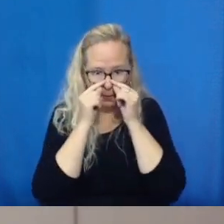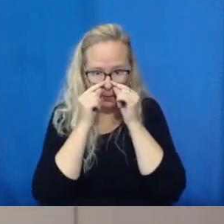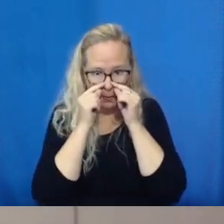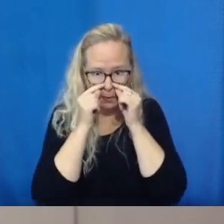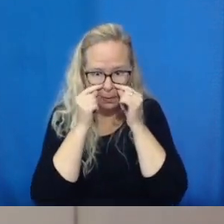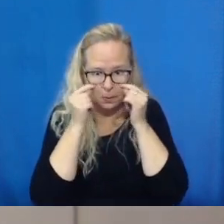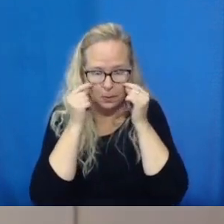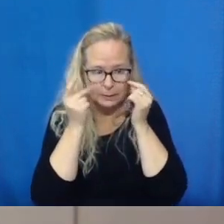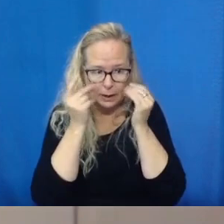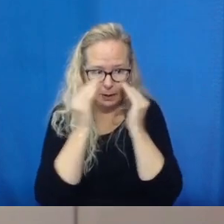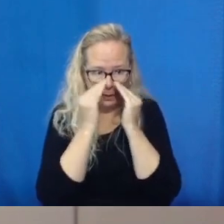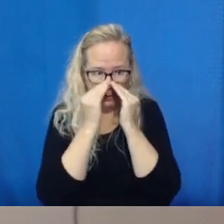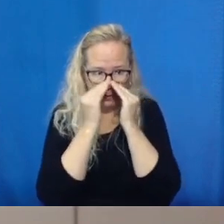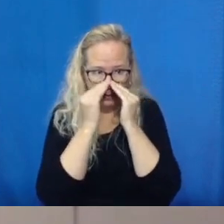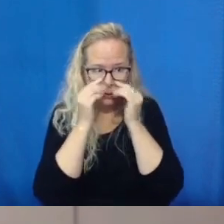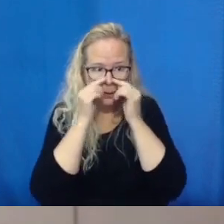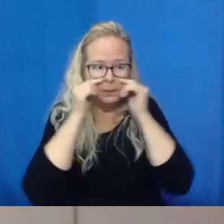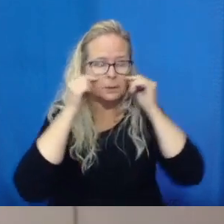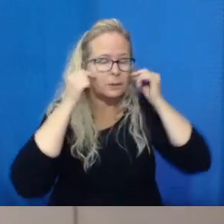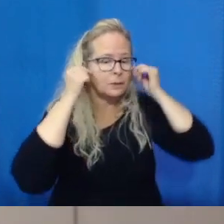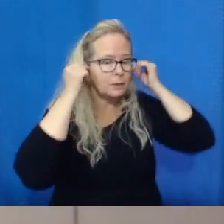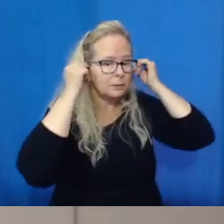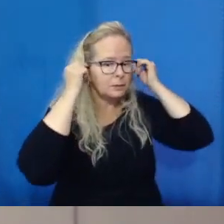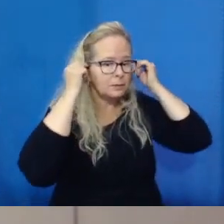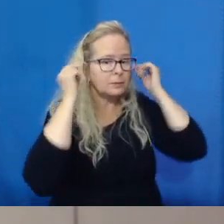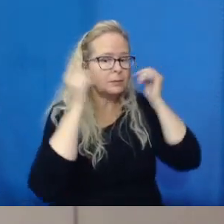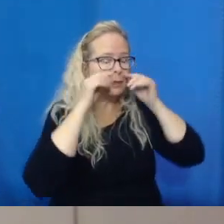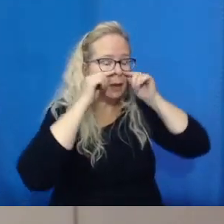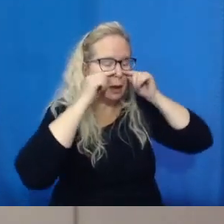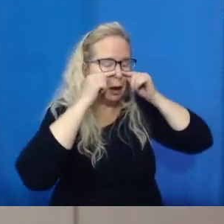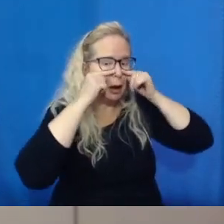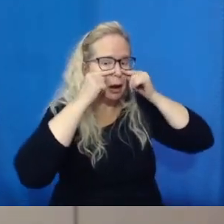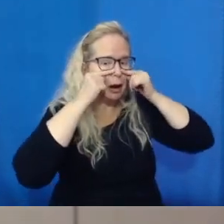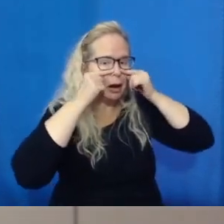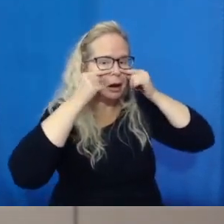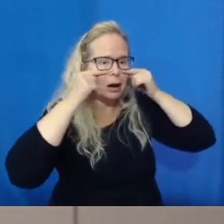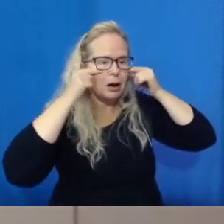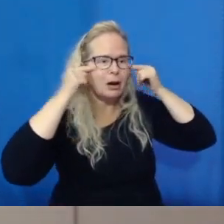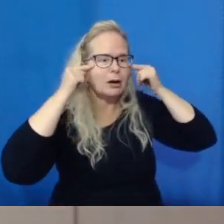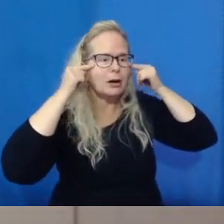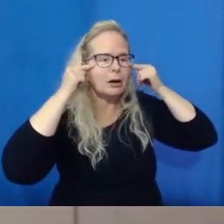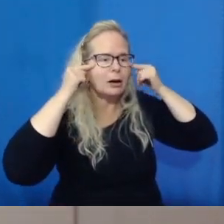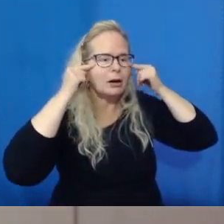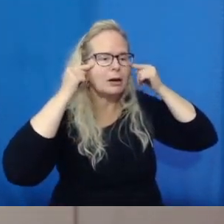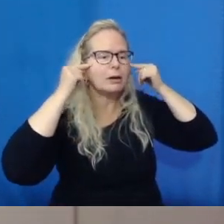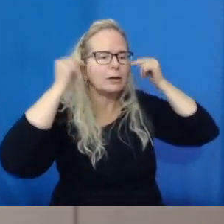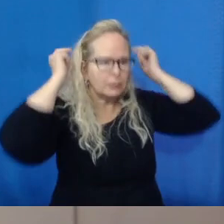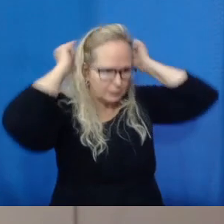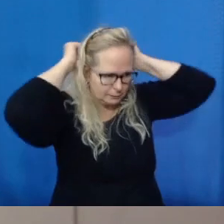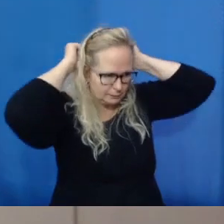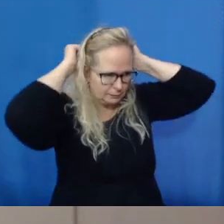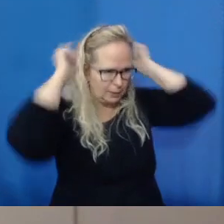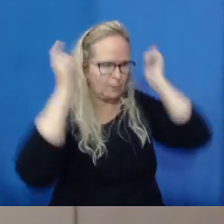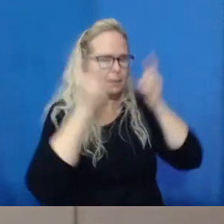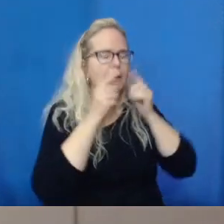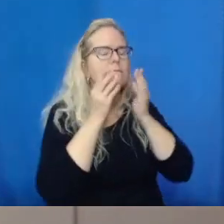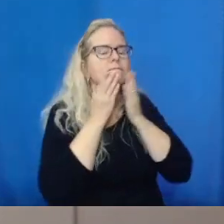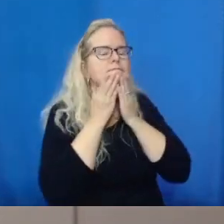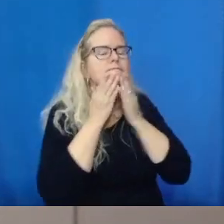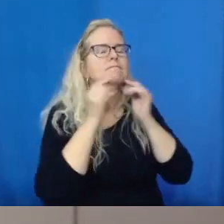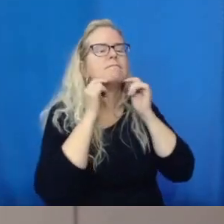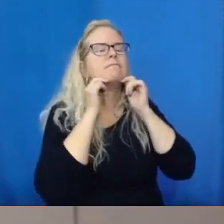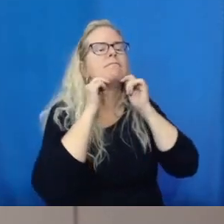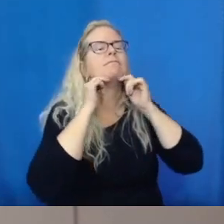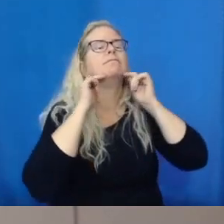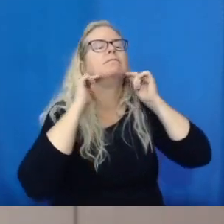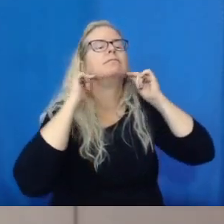leaking out the sides here. So now when I breathe in and out, all the air is coming through the mask. I don't feel anything